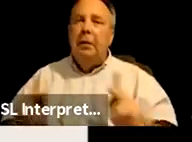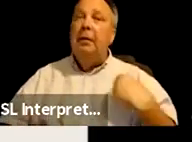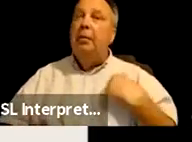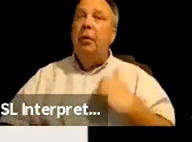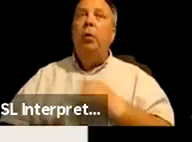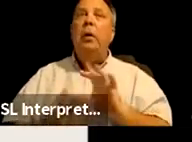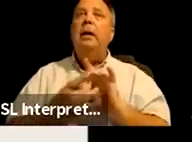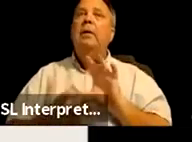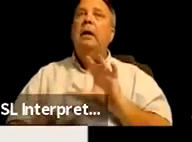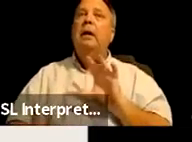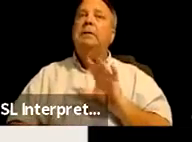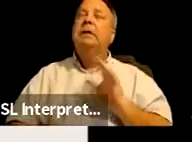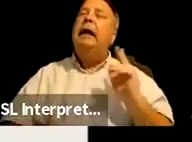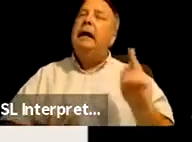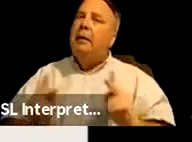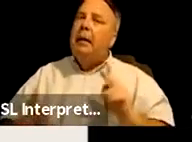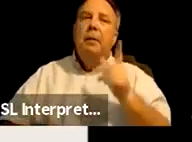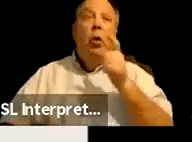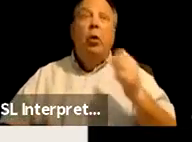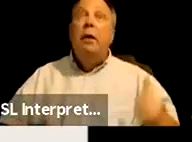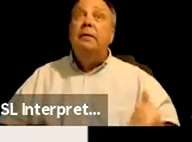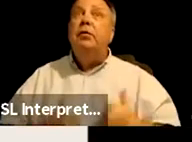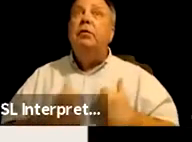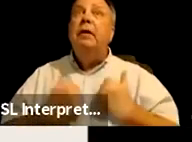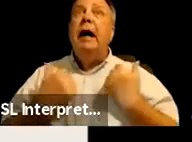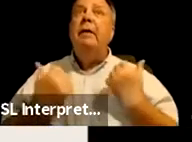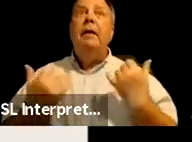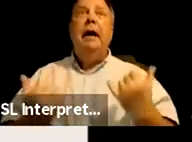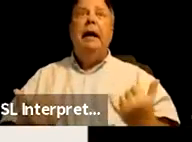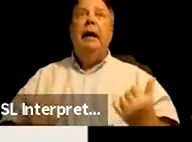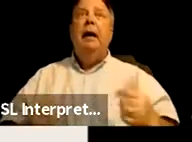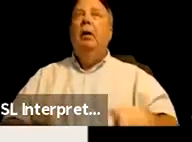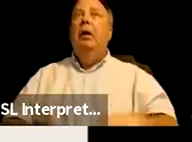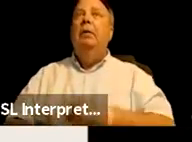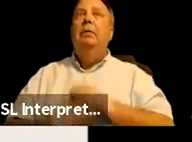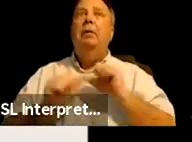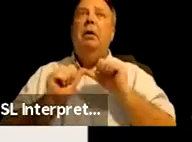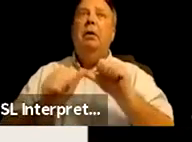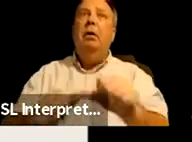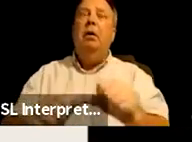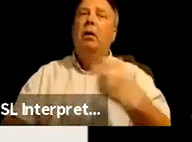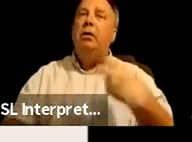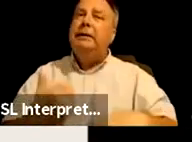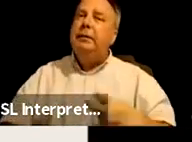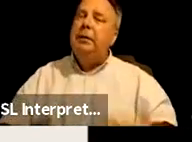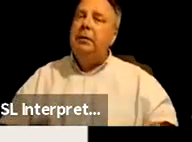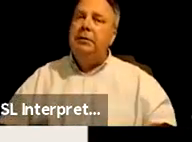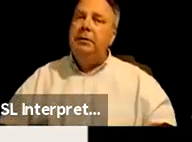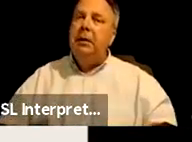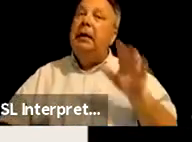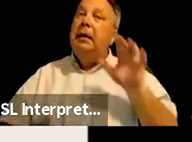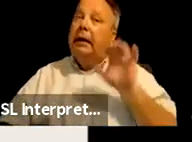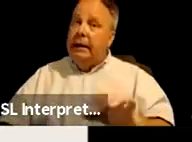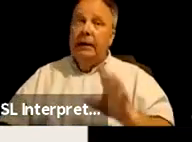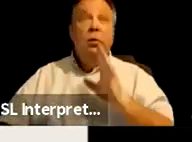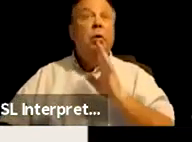lost. It's the people who have survived and now have long haul symptoms. This is something we're talking a great deal about in